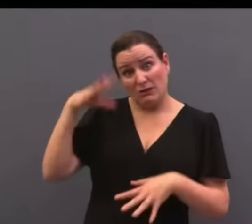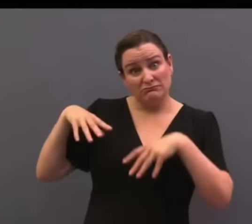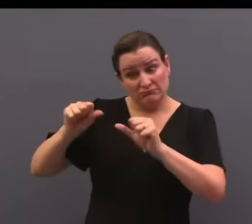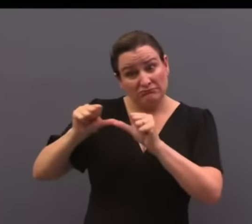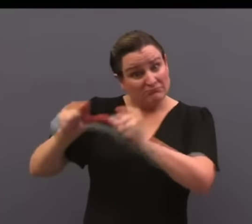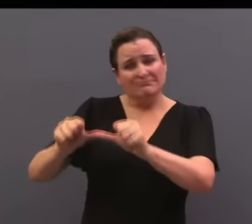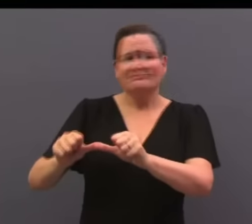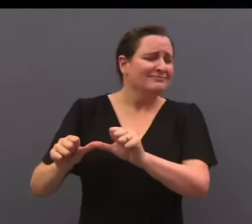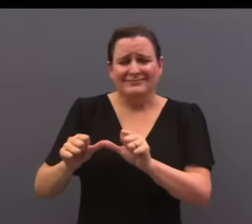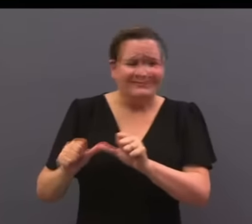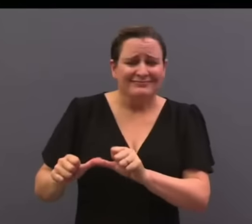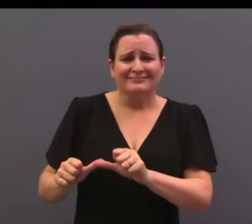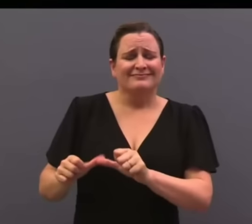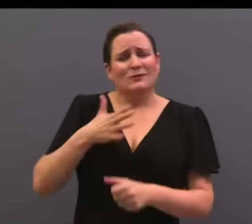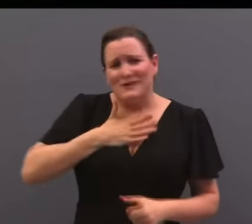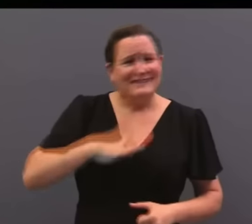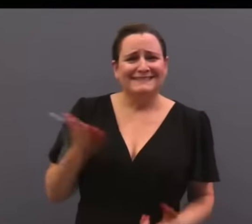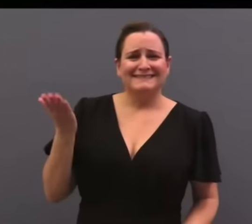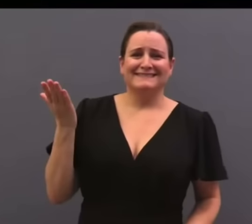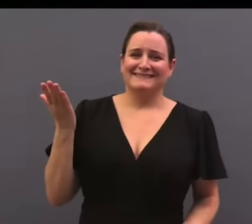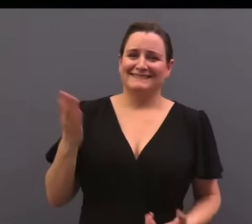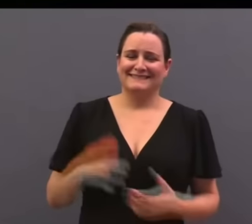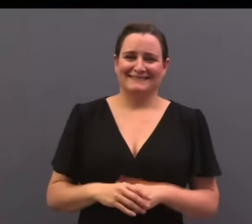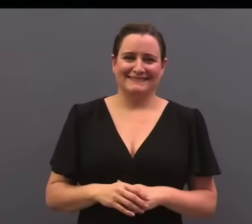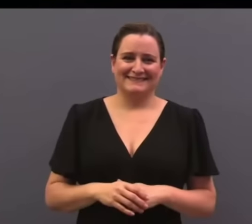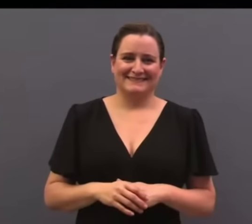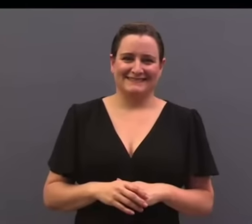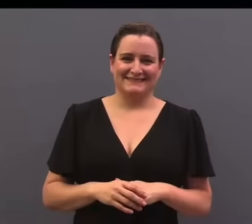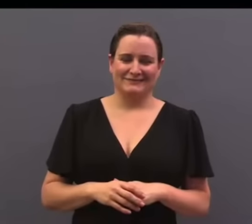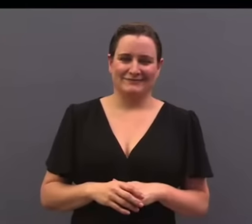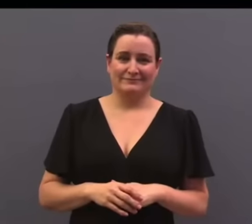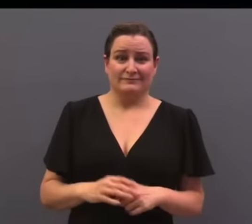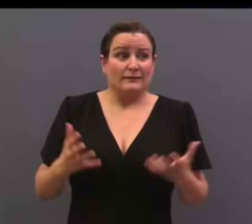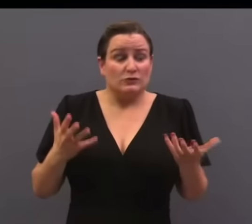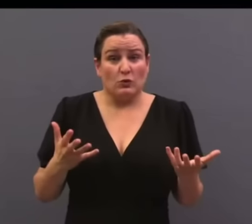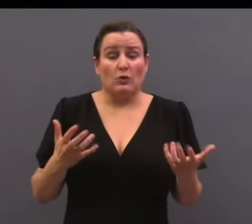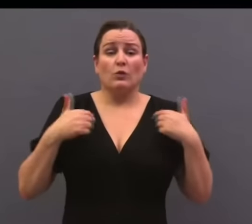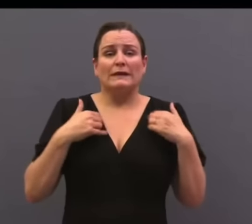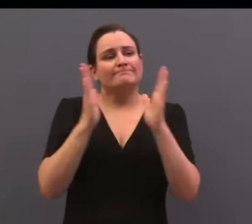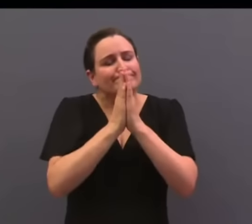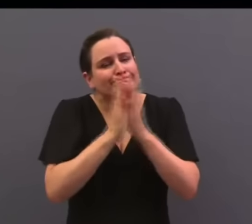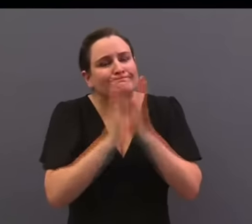Therefore, the strong appeal, therefore the campaigns to our voters,